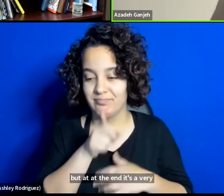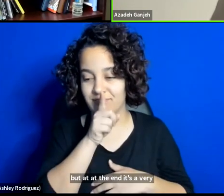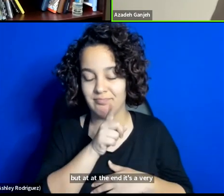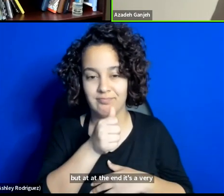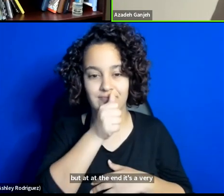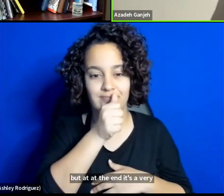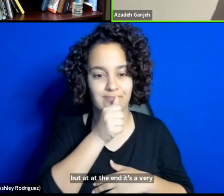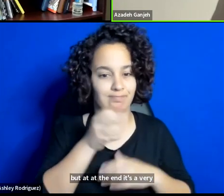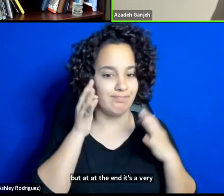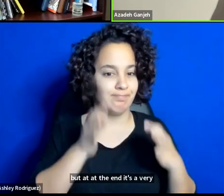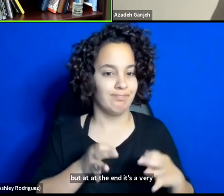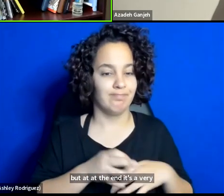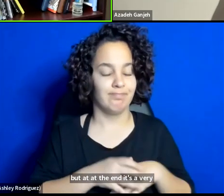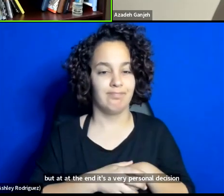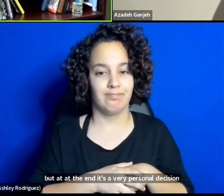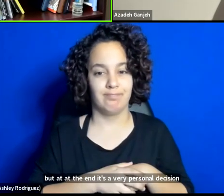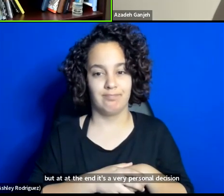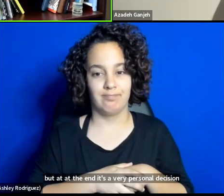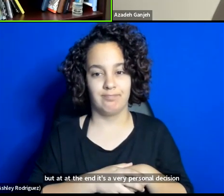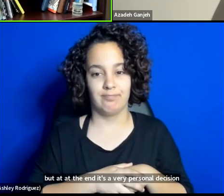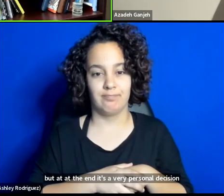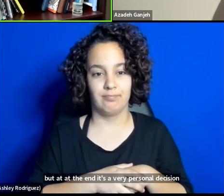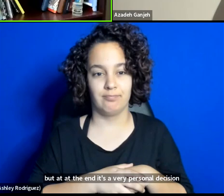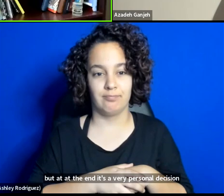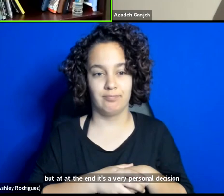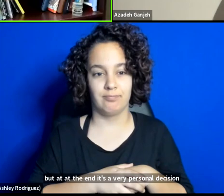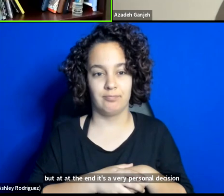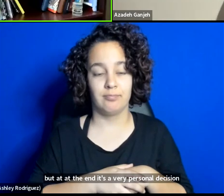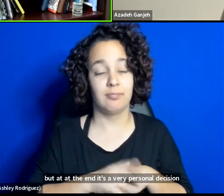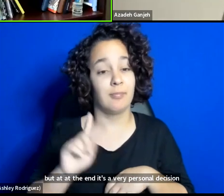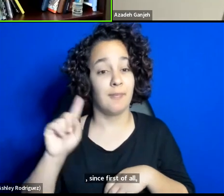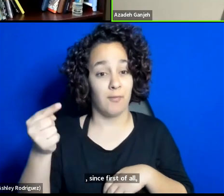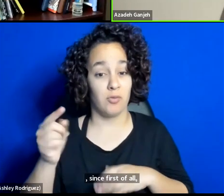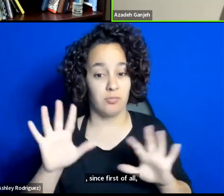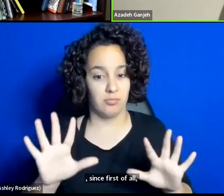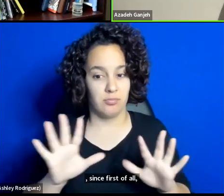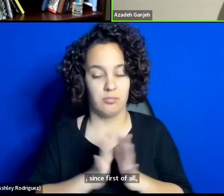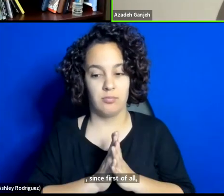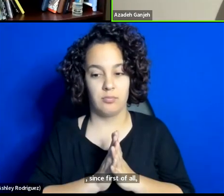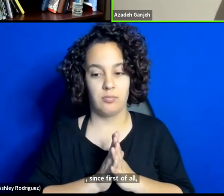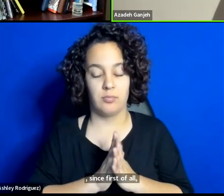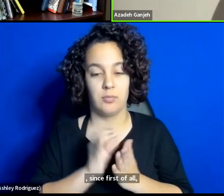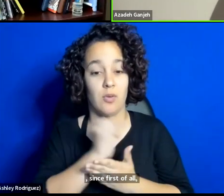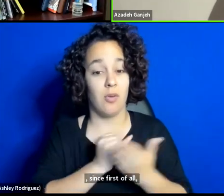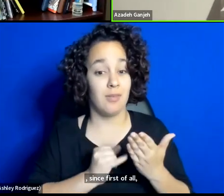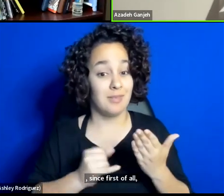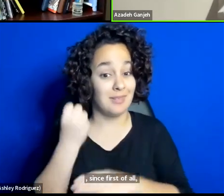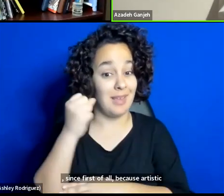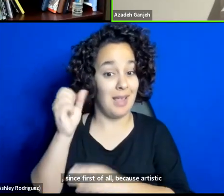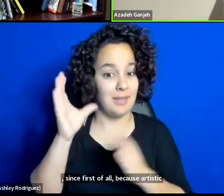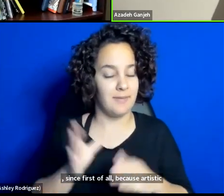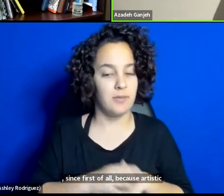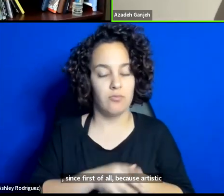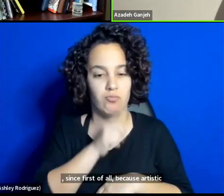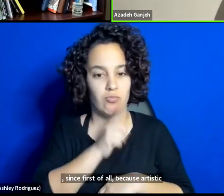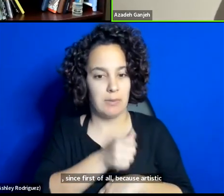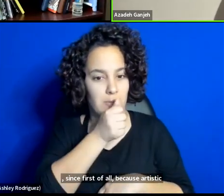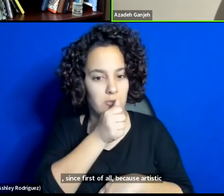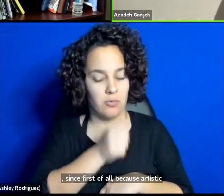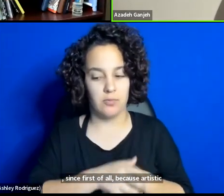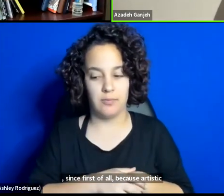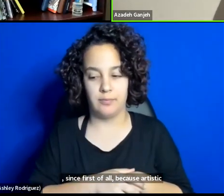decision. Since, first of all, because artistic activism is very, very personal.